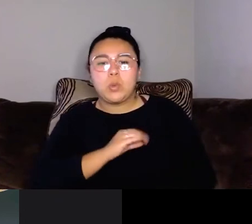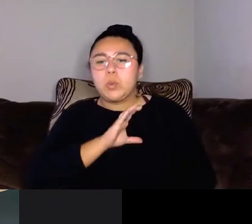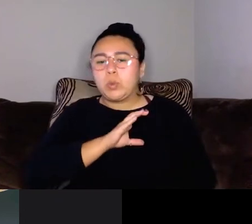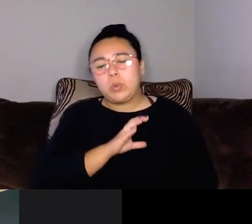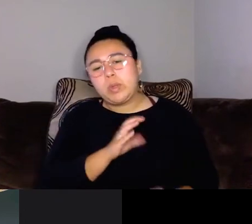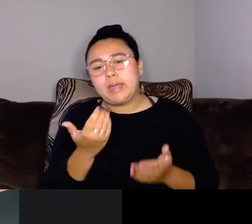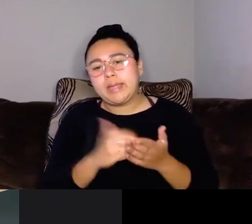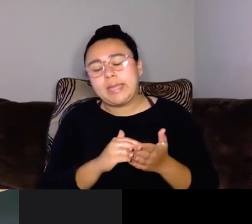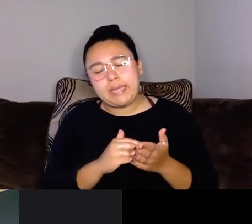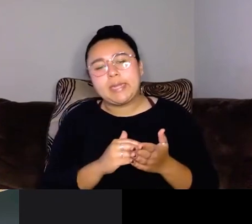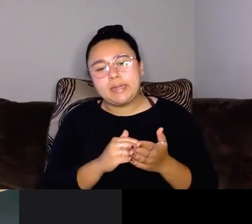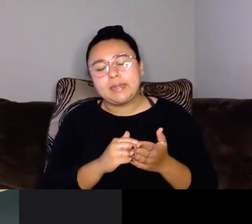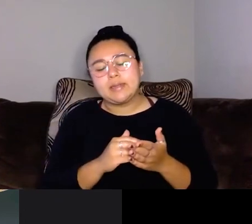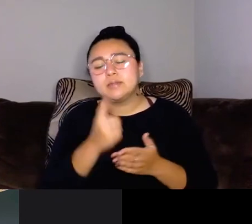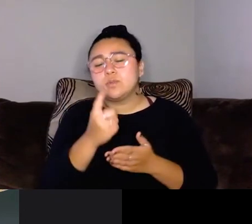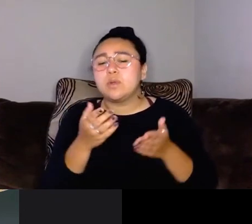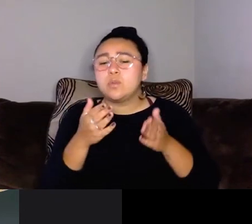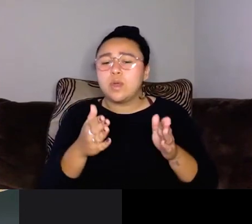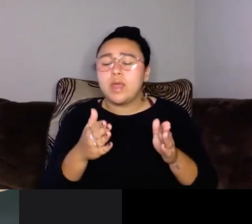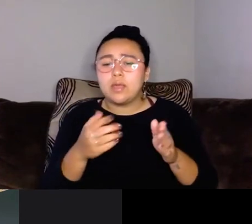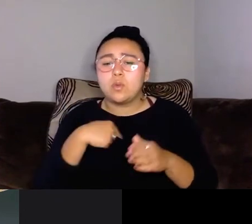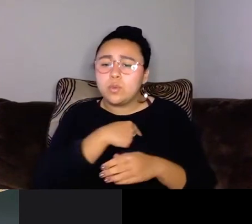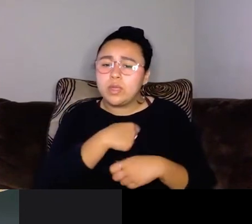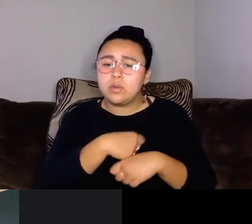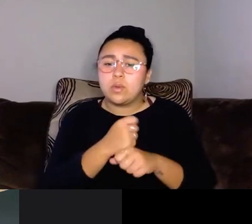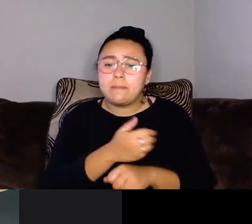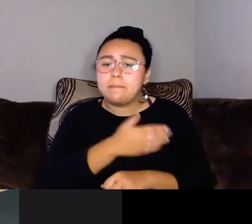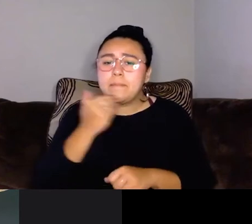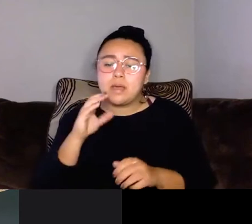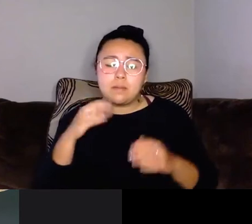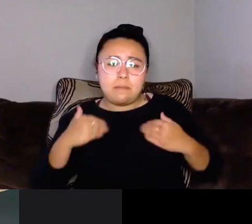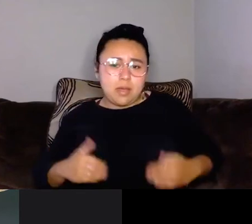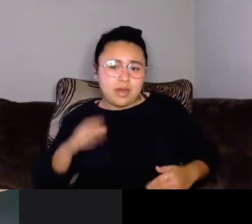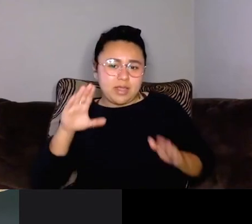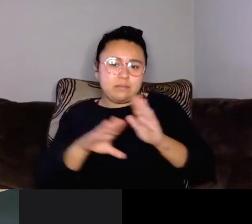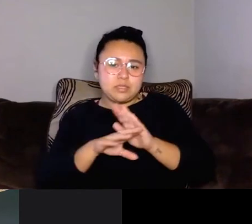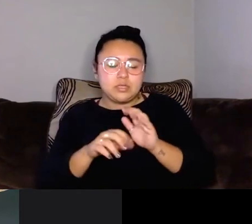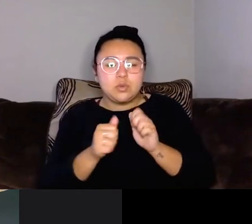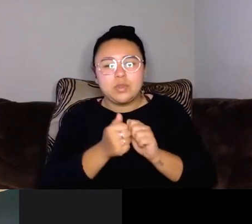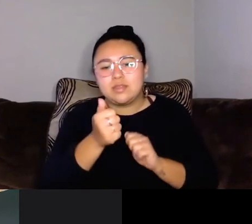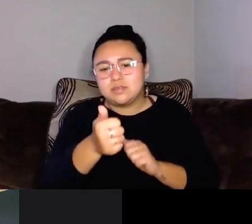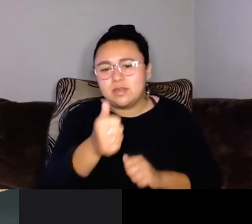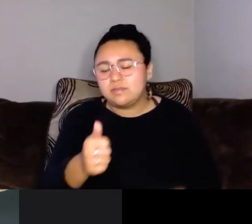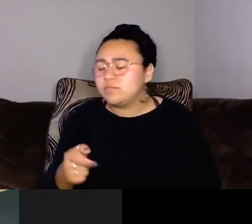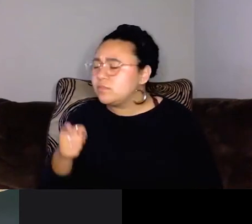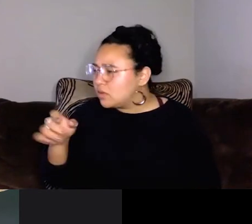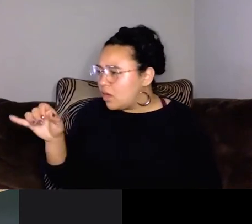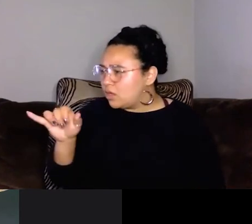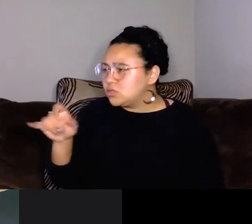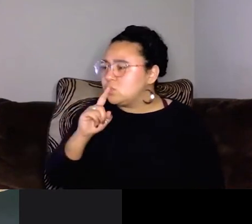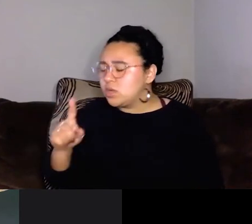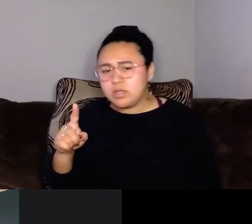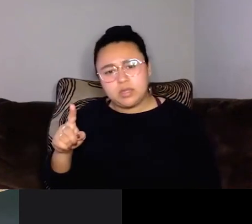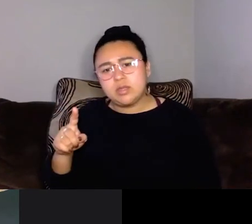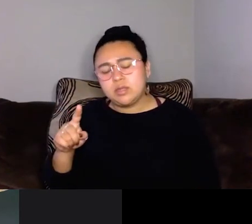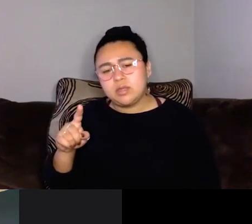that can go into helping create a better body image within yourself. And you're also really explicit in